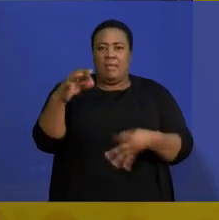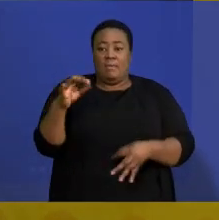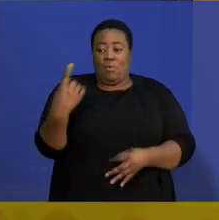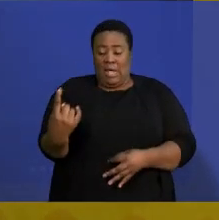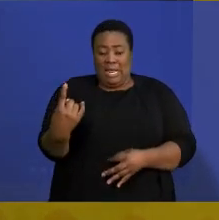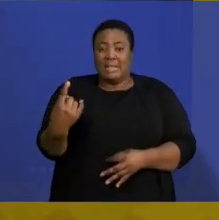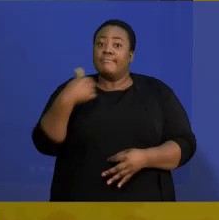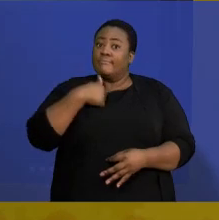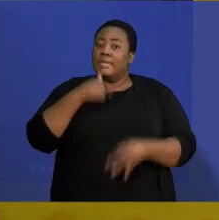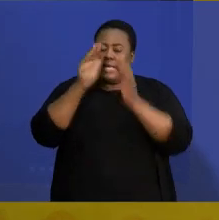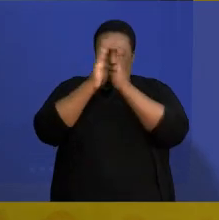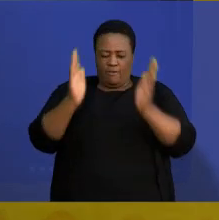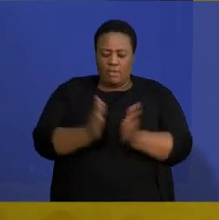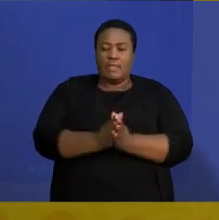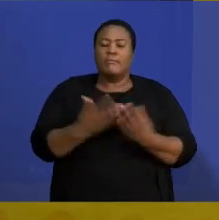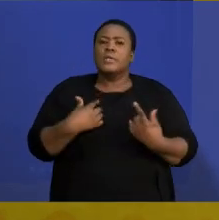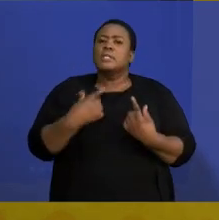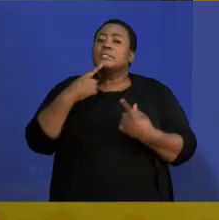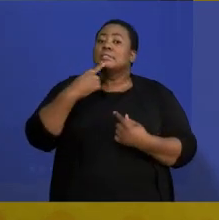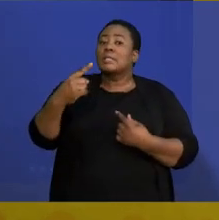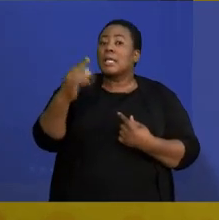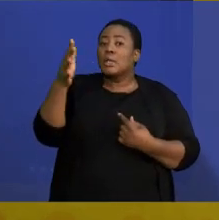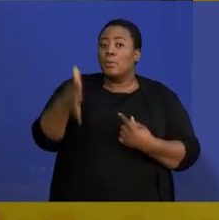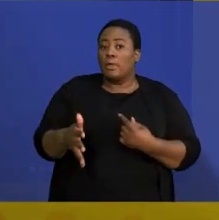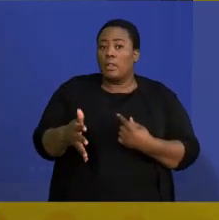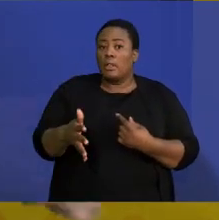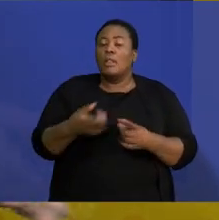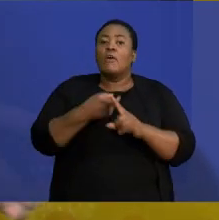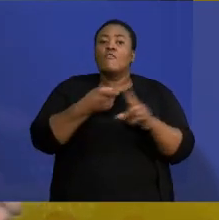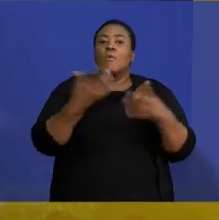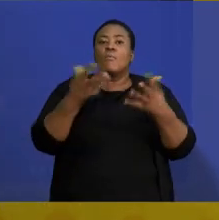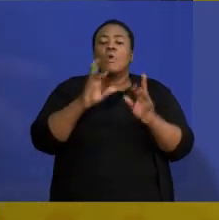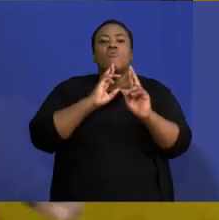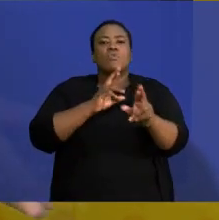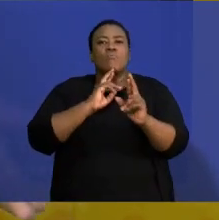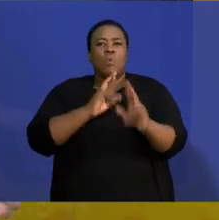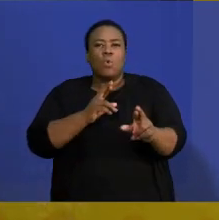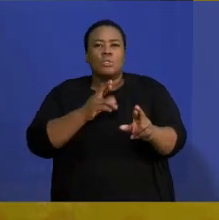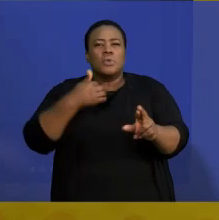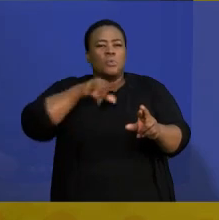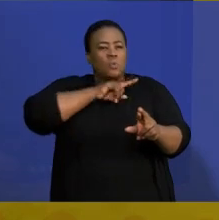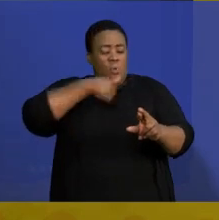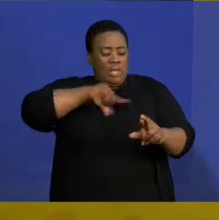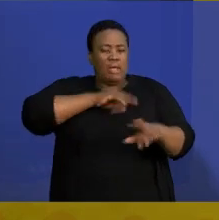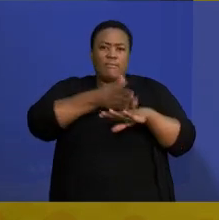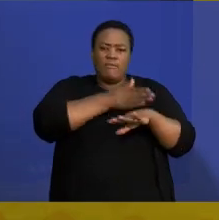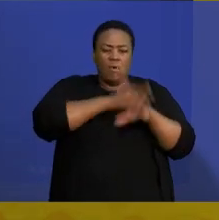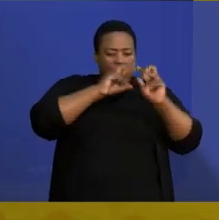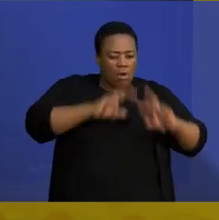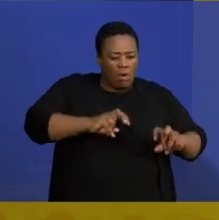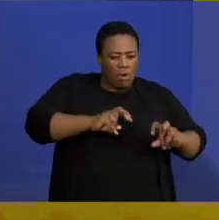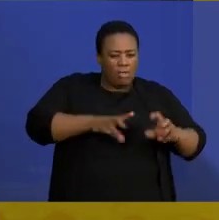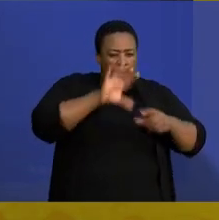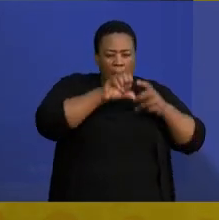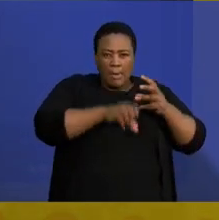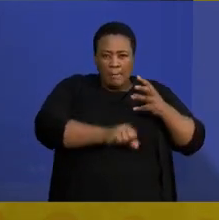to be saying will be adopted from the diagnostic report and some past papers that we've looked at. So let's